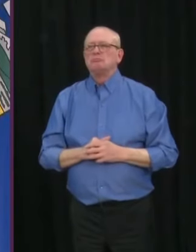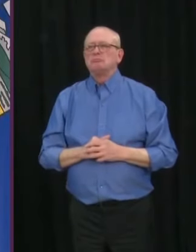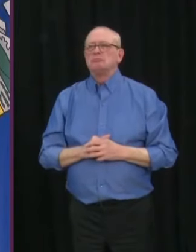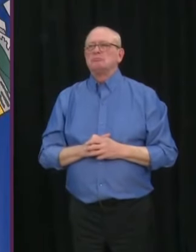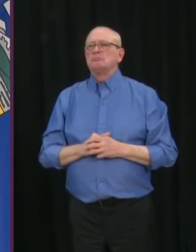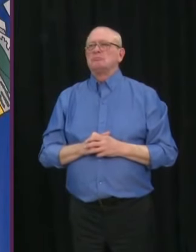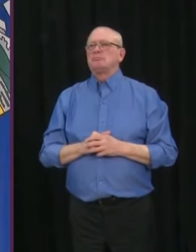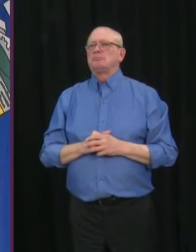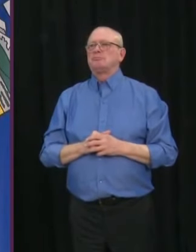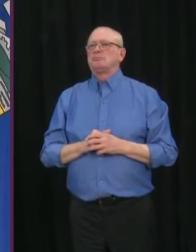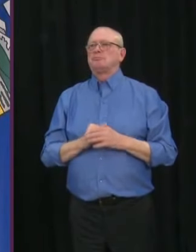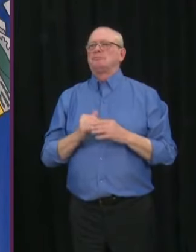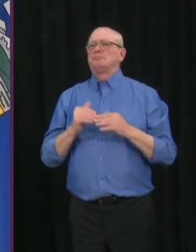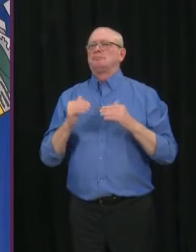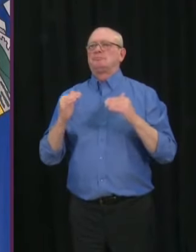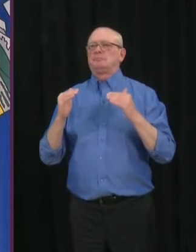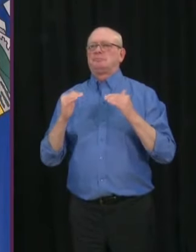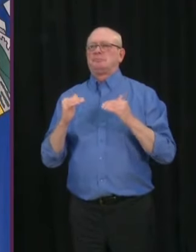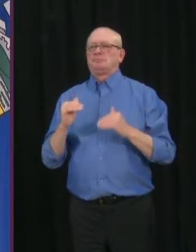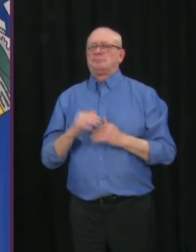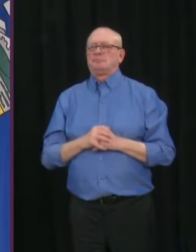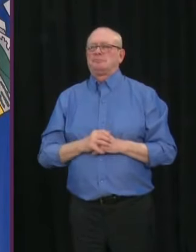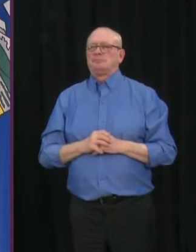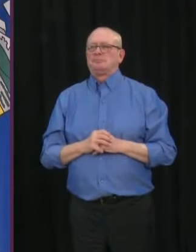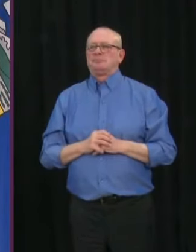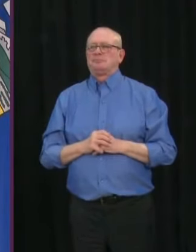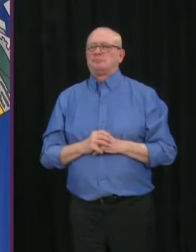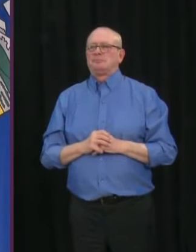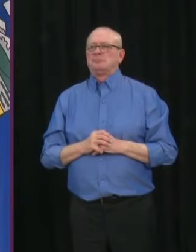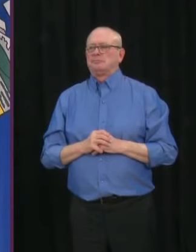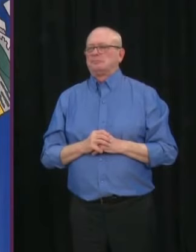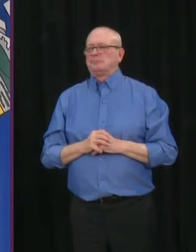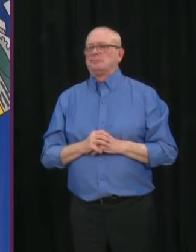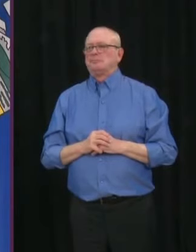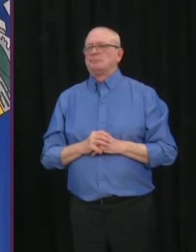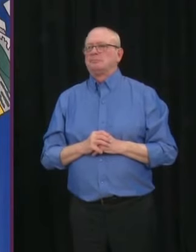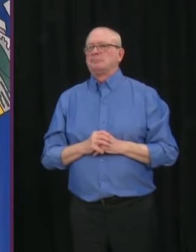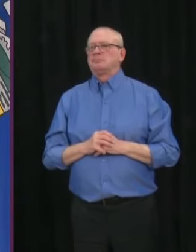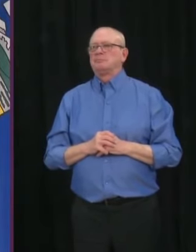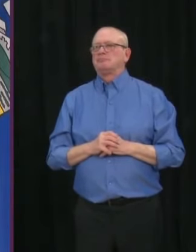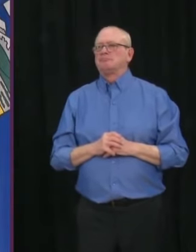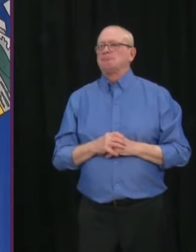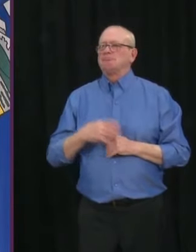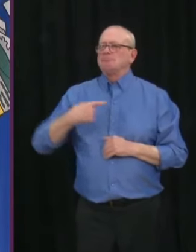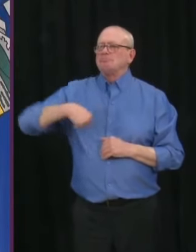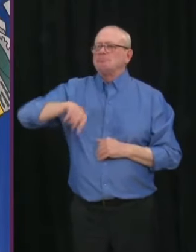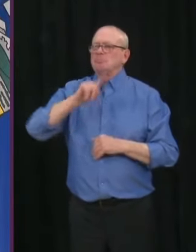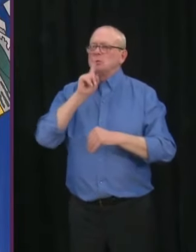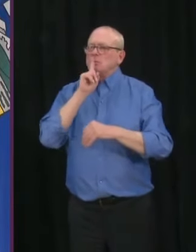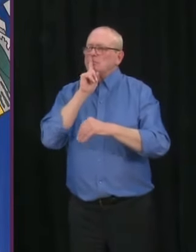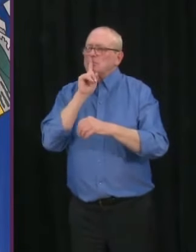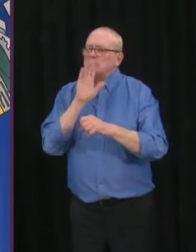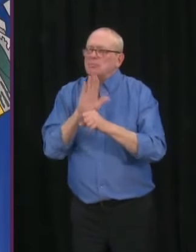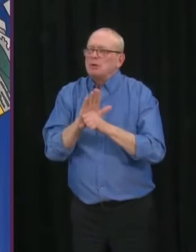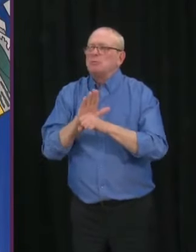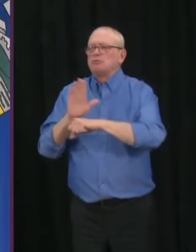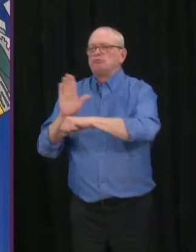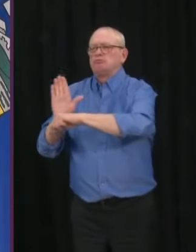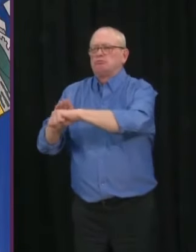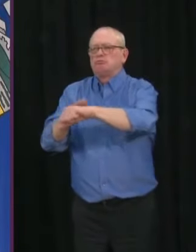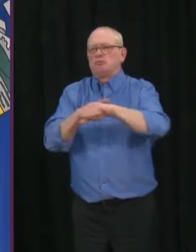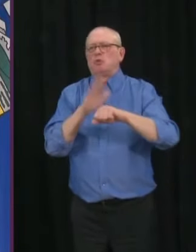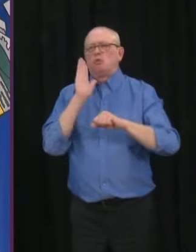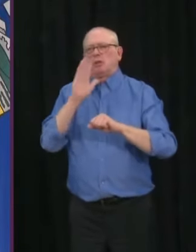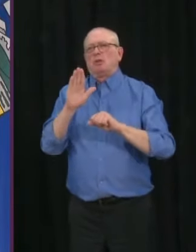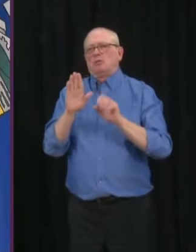committed, then second as well, to ensuring that we give people notice before that we make any changes on restrictions to